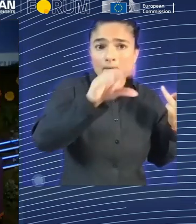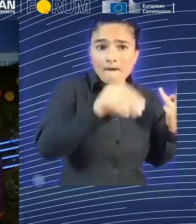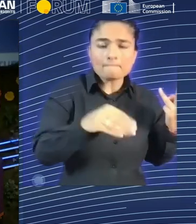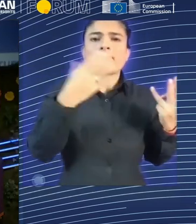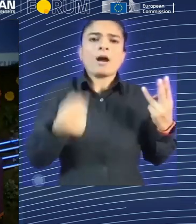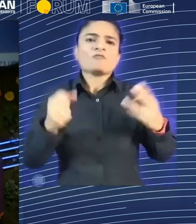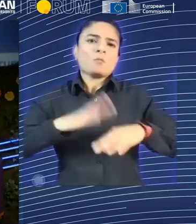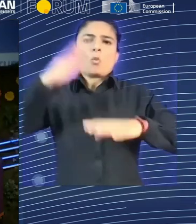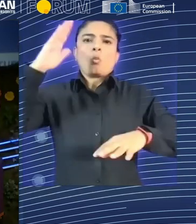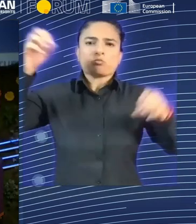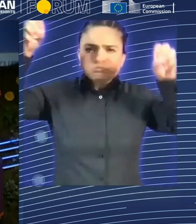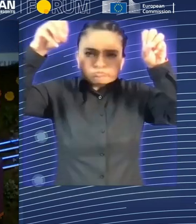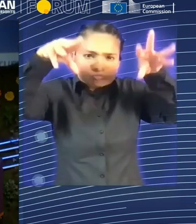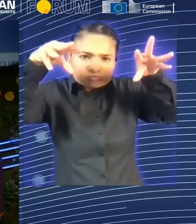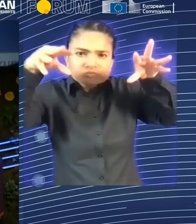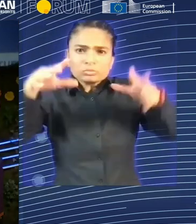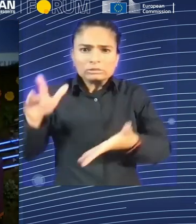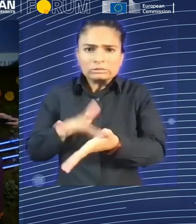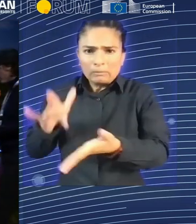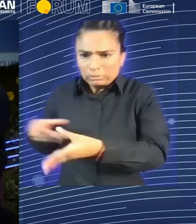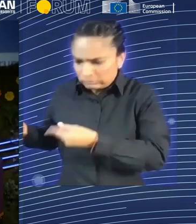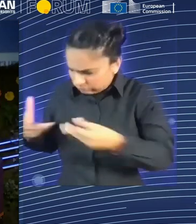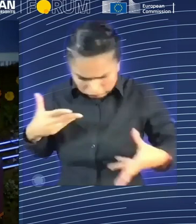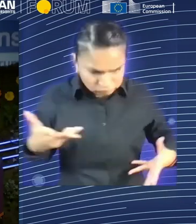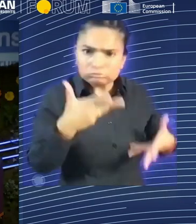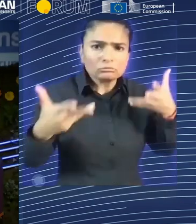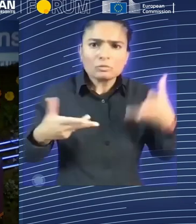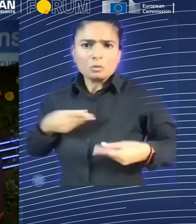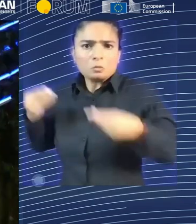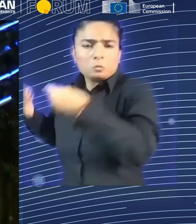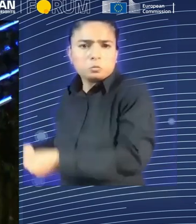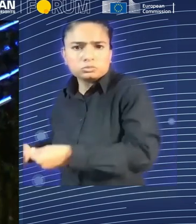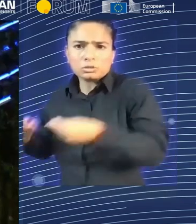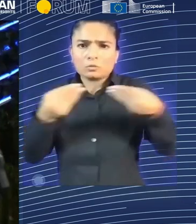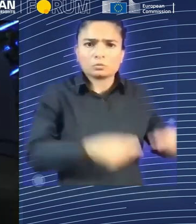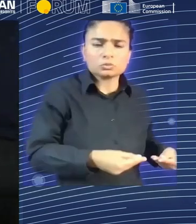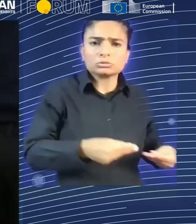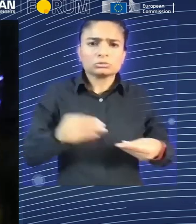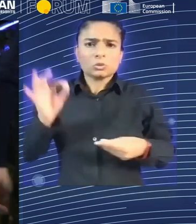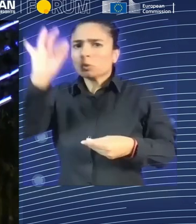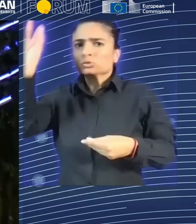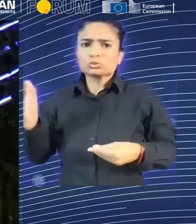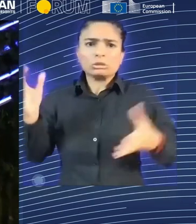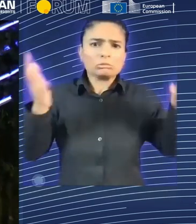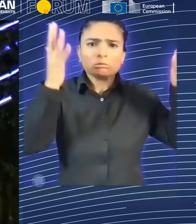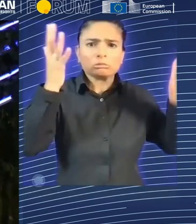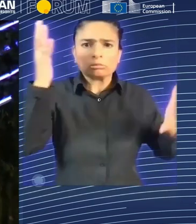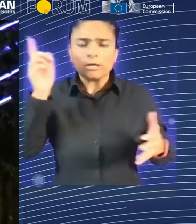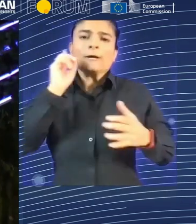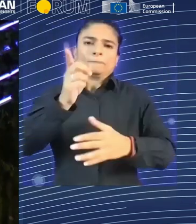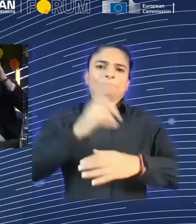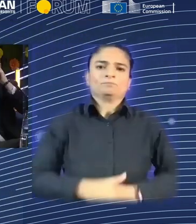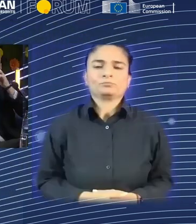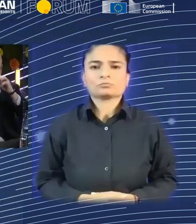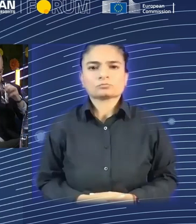for the slider questions. So, please send both, and for the moment, well, I'm taking it, thank you so much. Please, can we